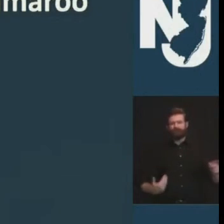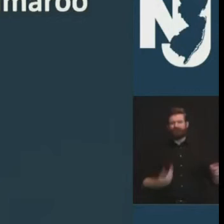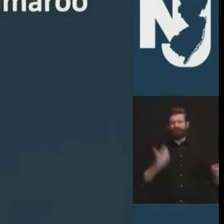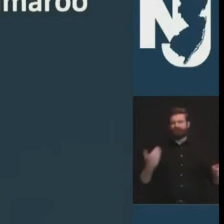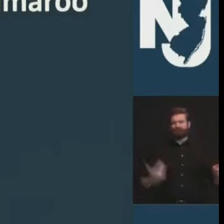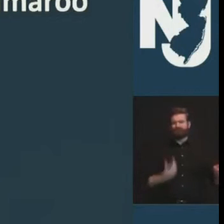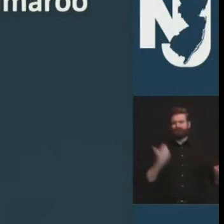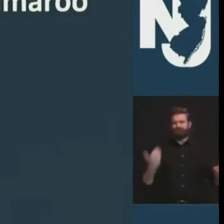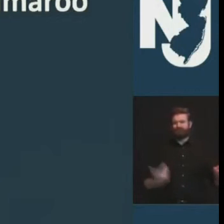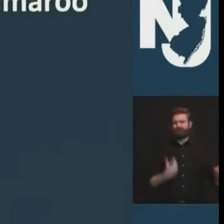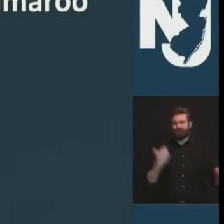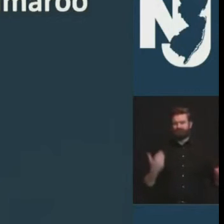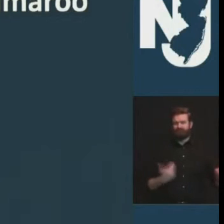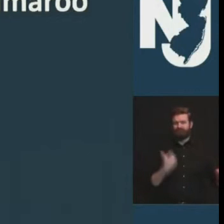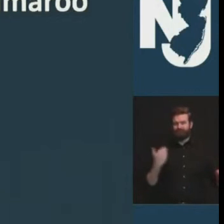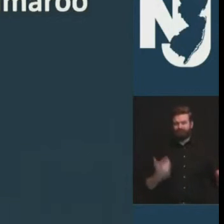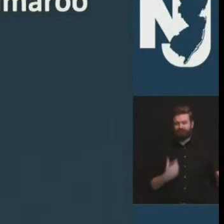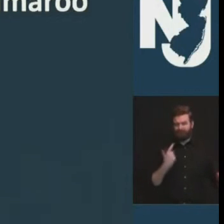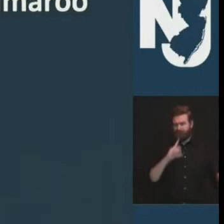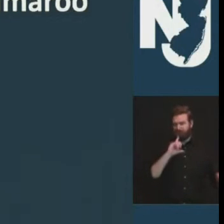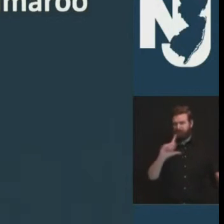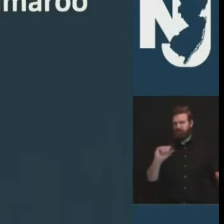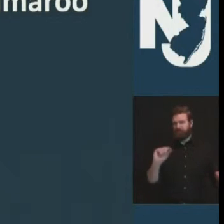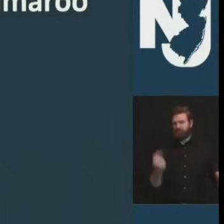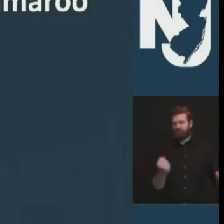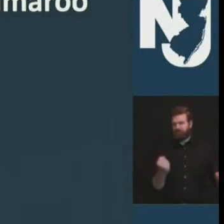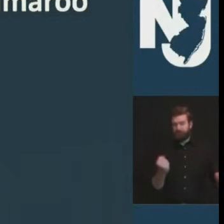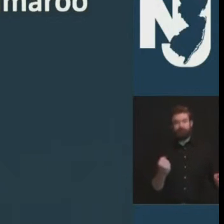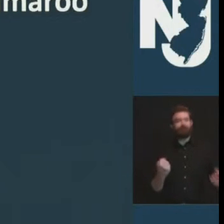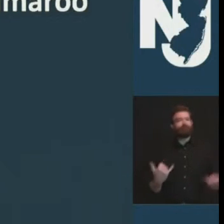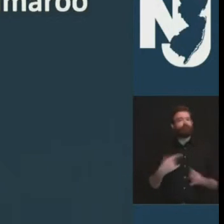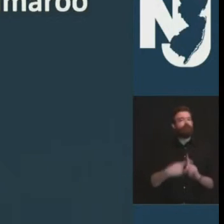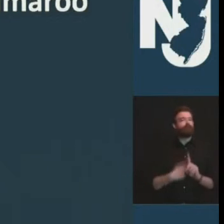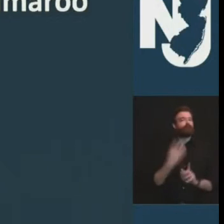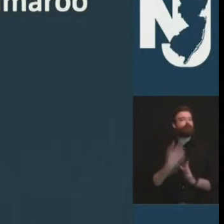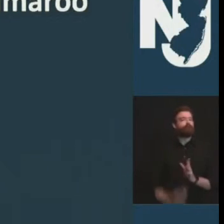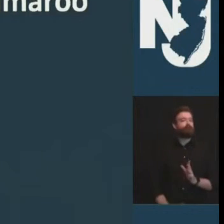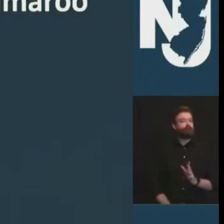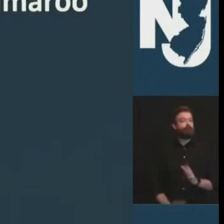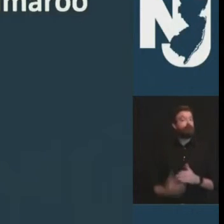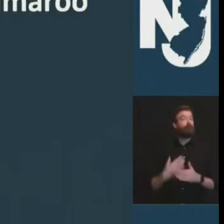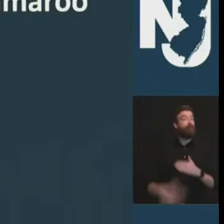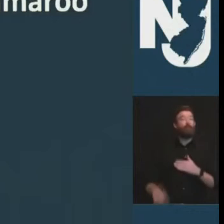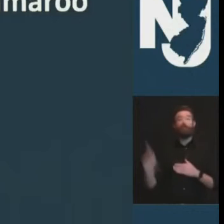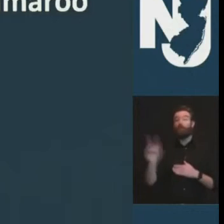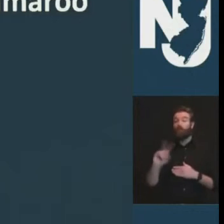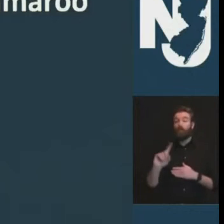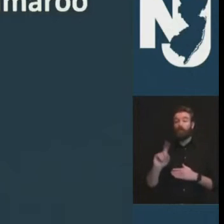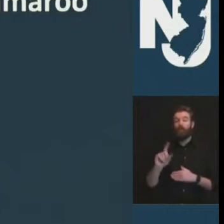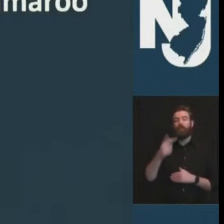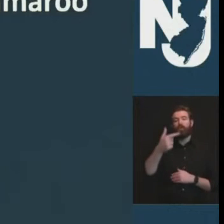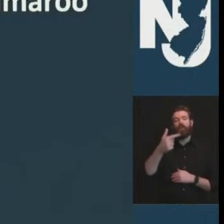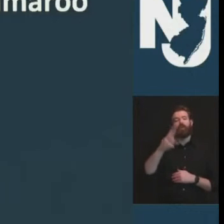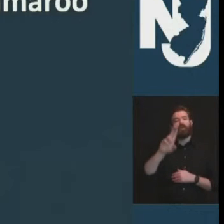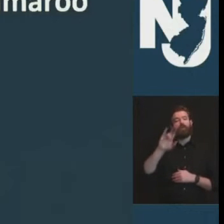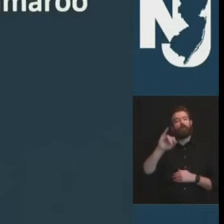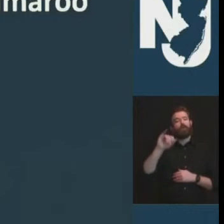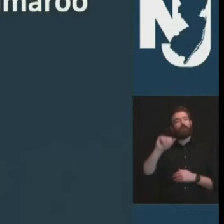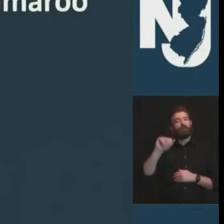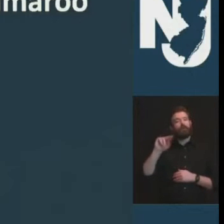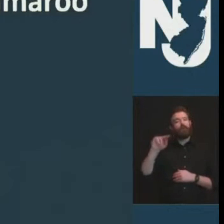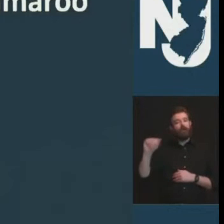airbase in south korea earlier this month he was born in guiana and came with his family to new jersey in 2003